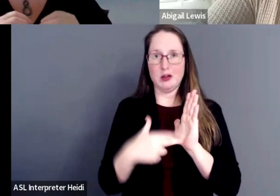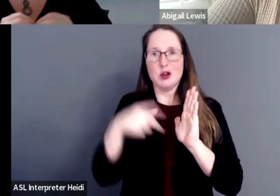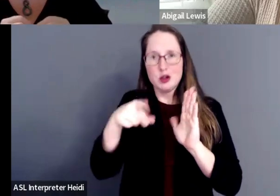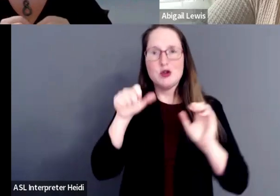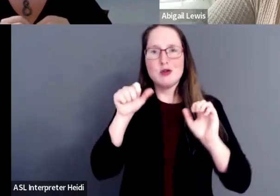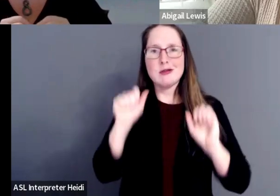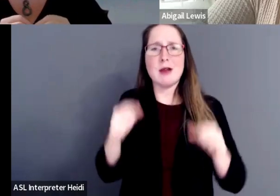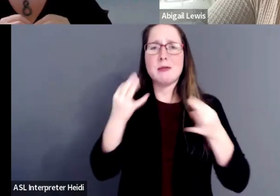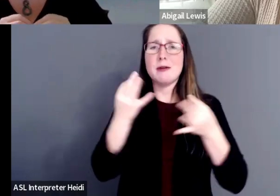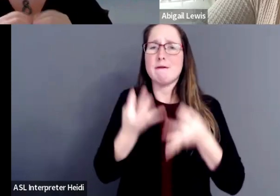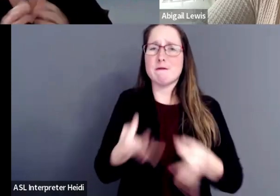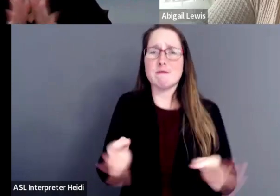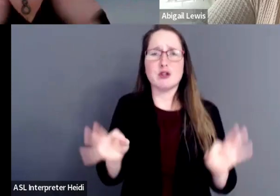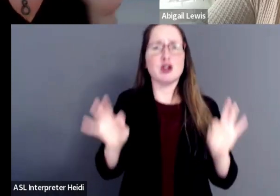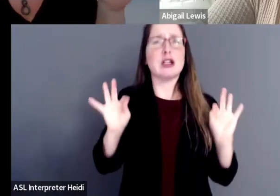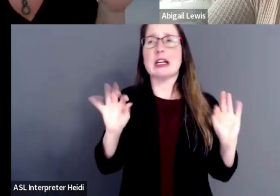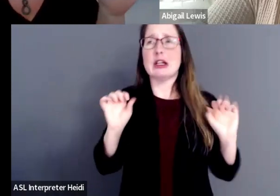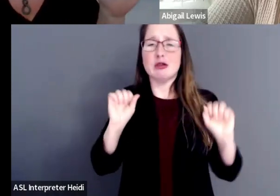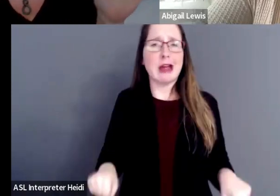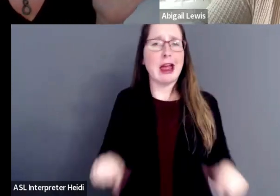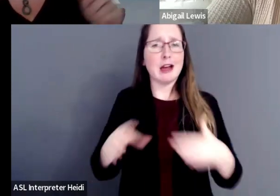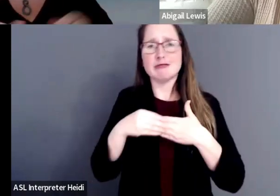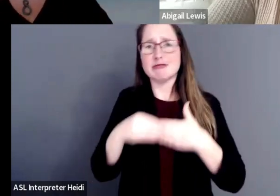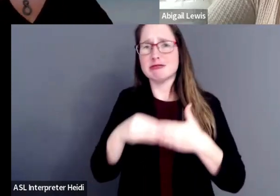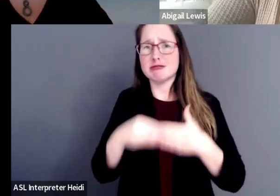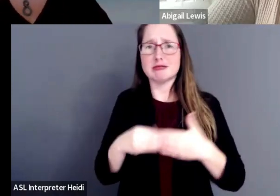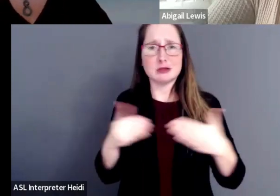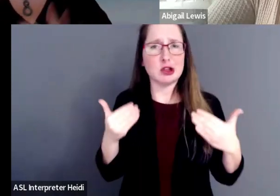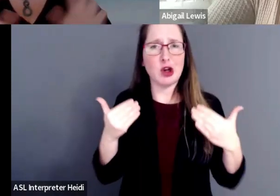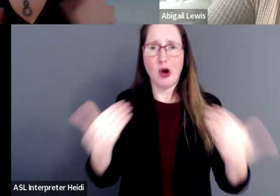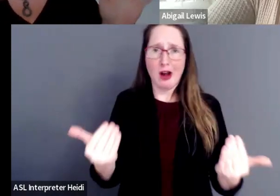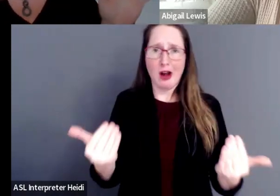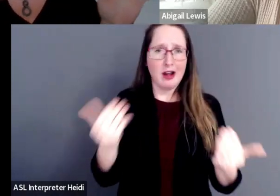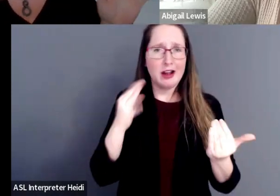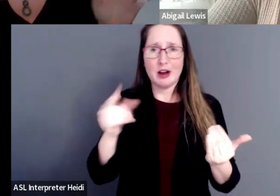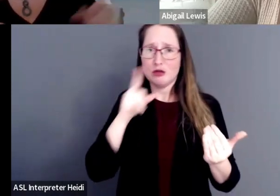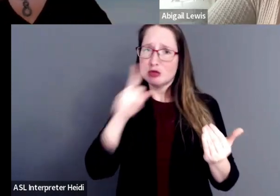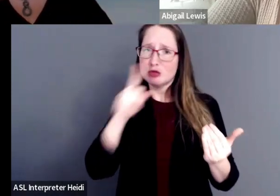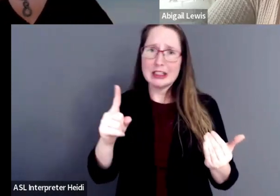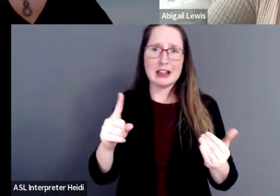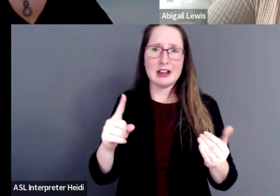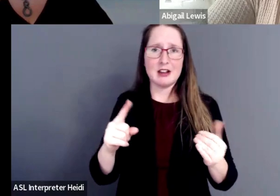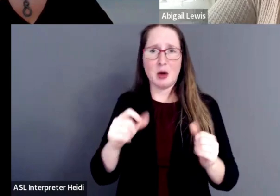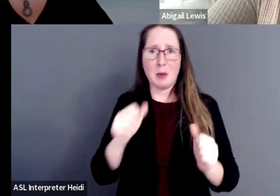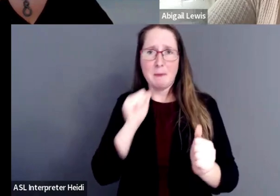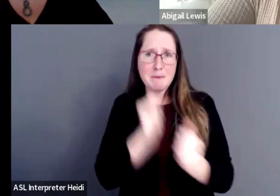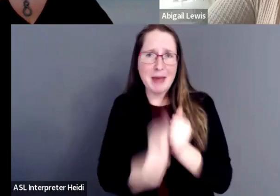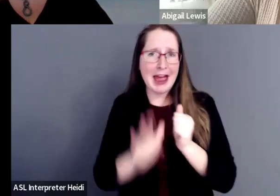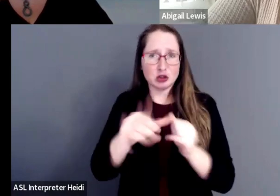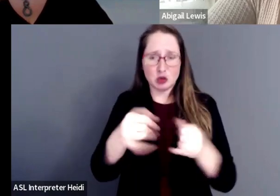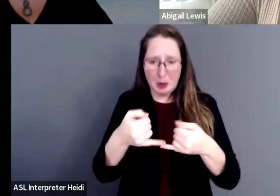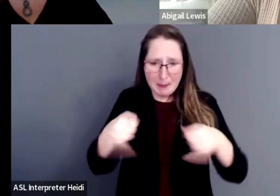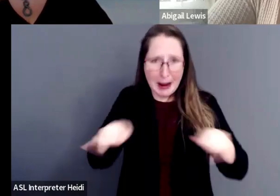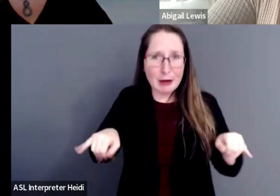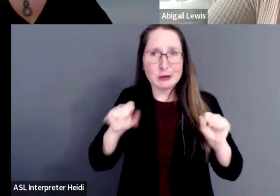to break out, stretch your boundaries and